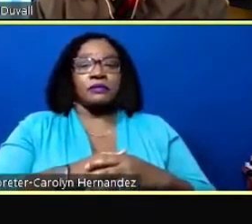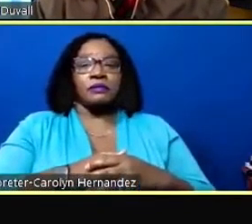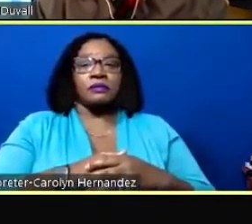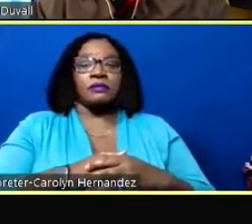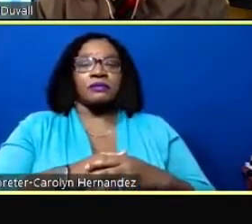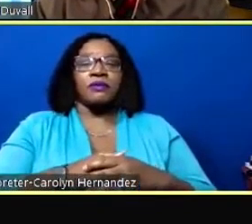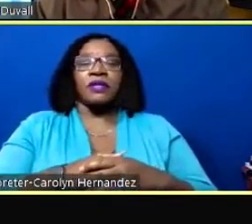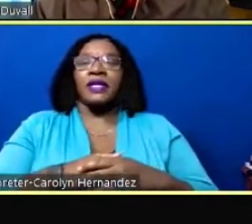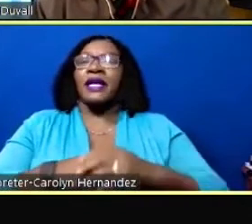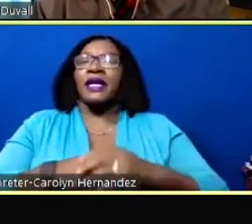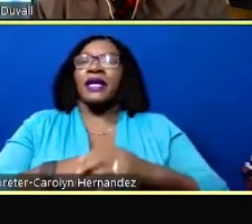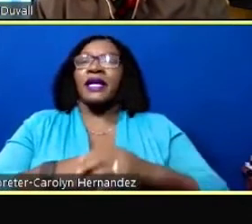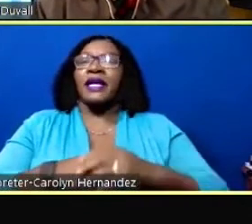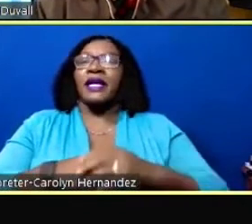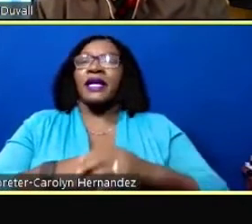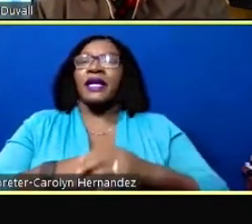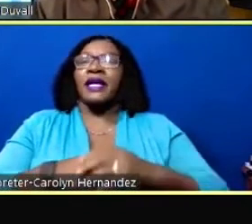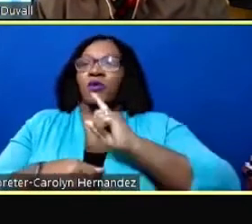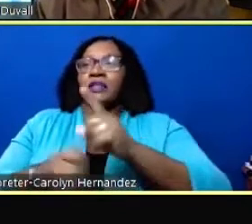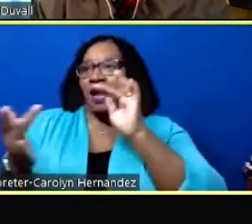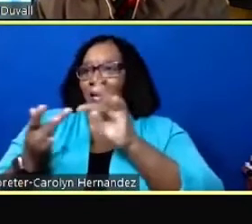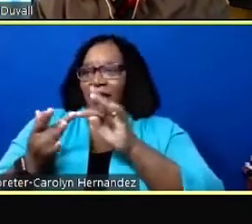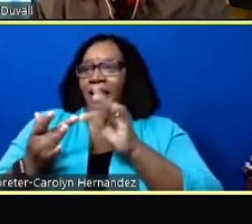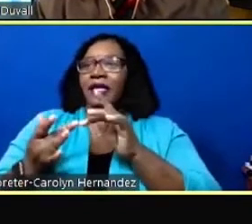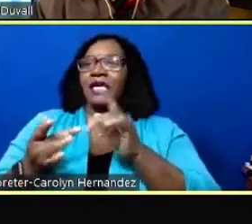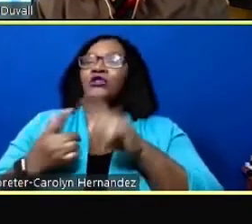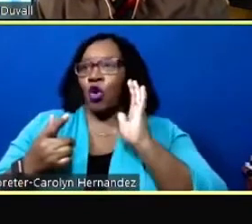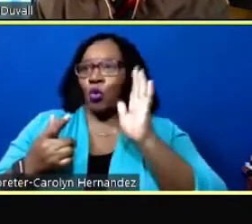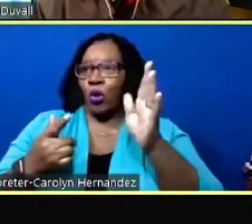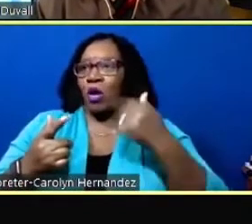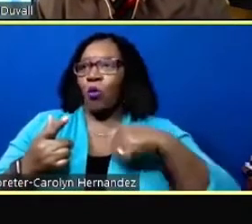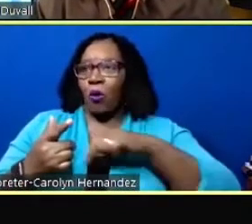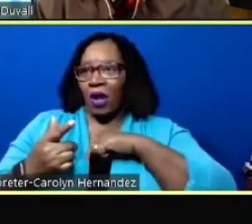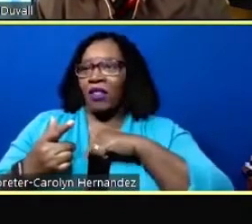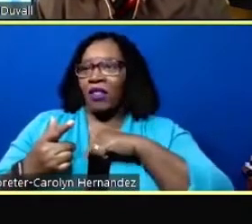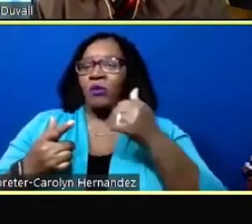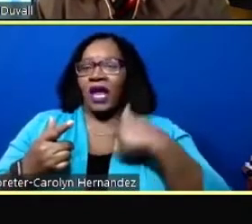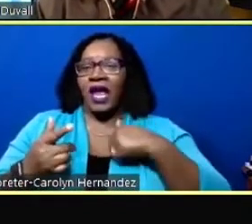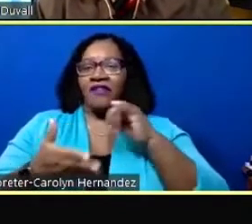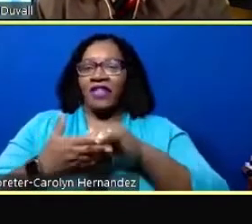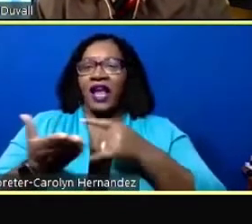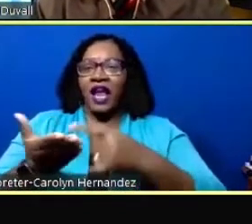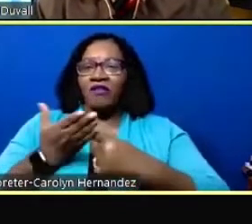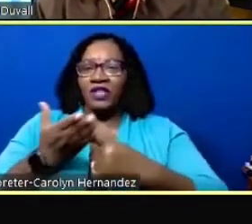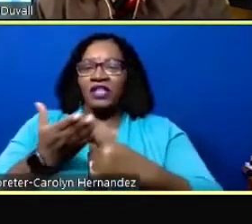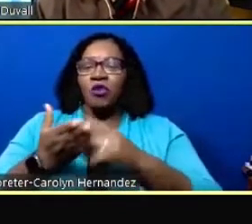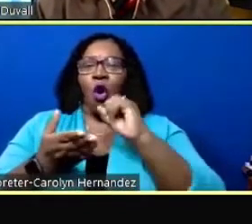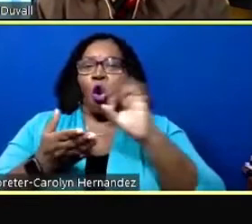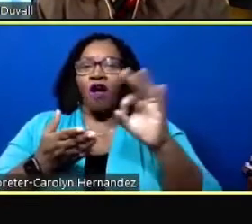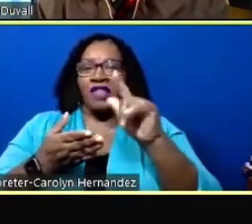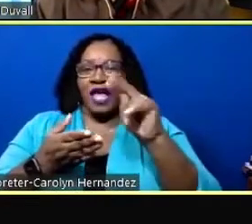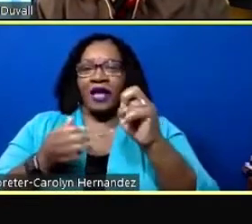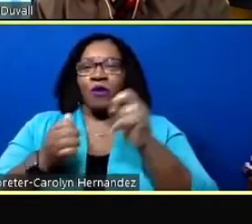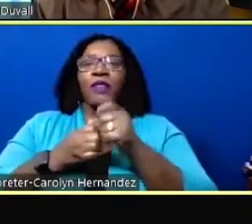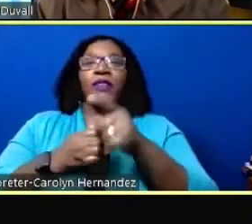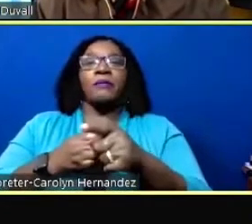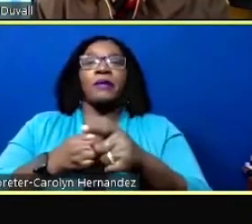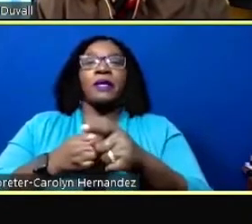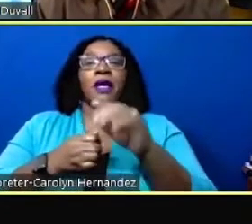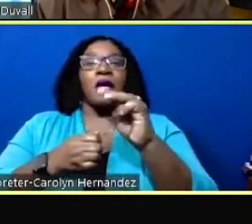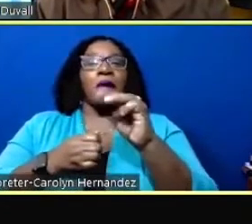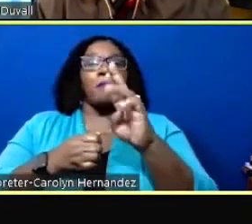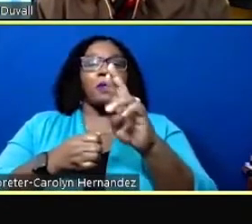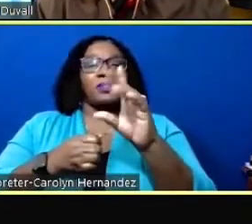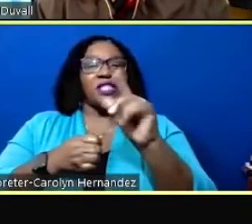yes we've actually been in contact um so we will i think we can have that conversation offline with him um we miss divine